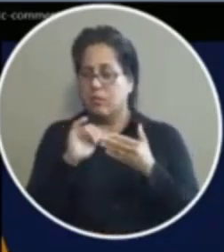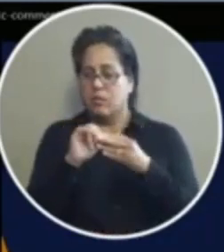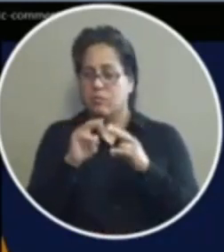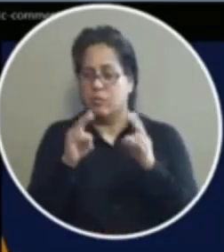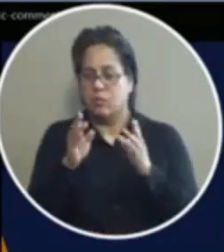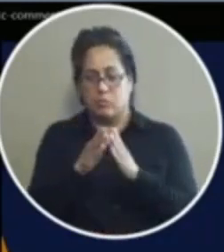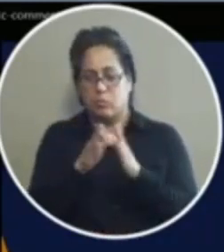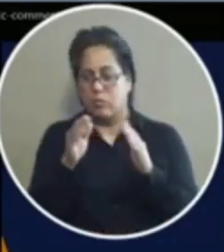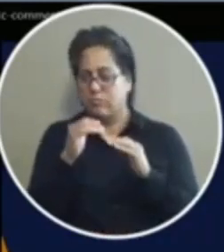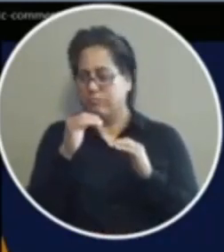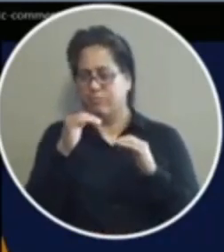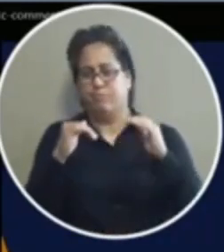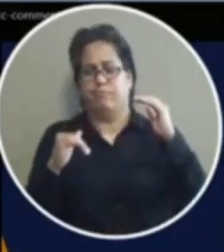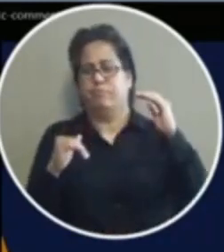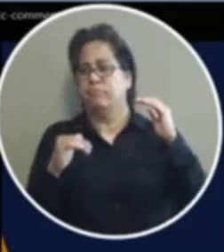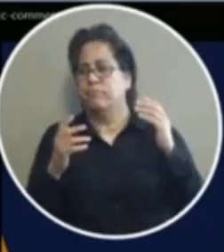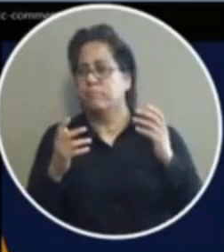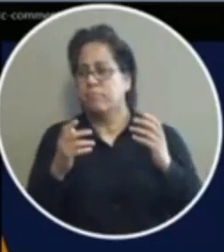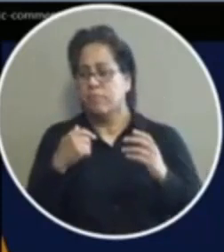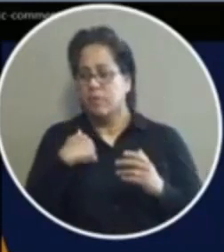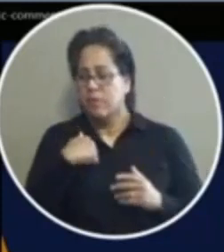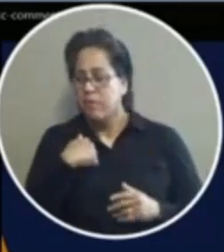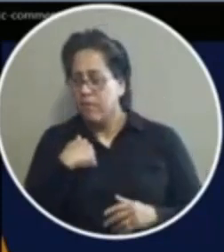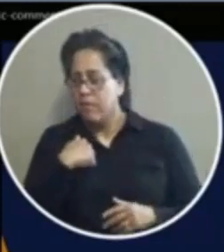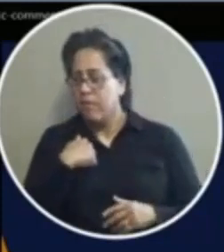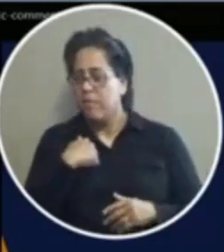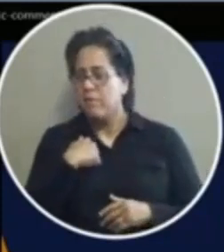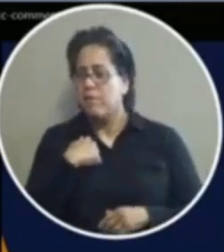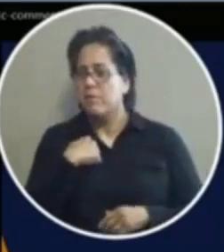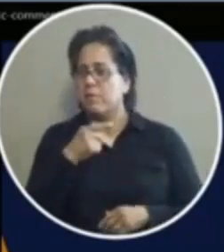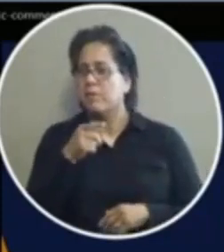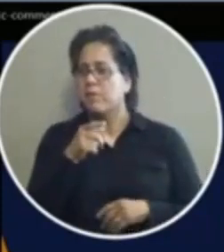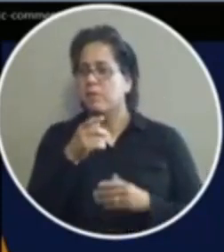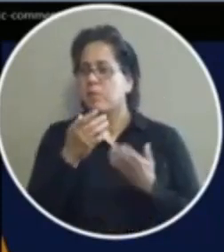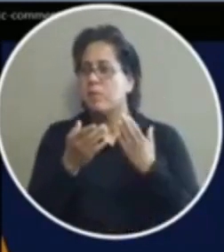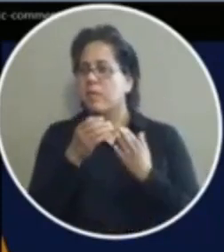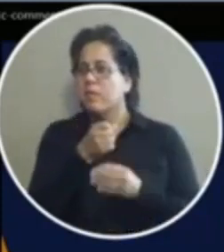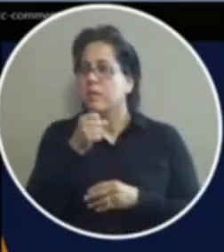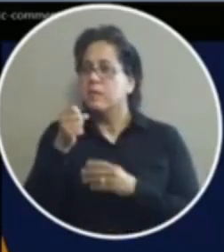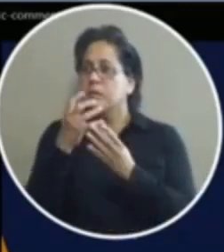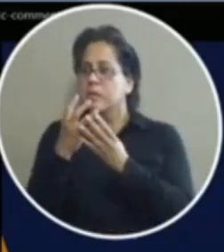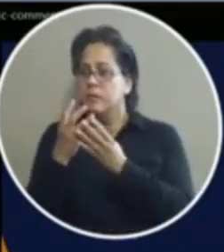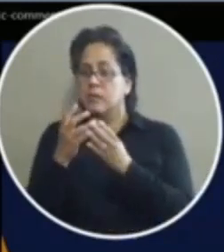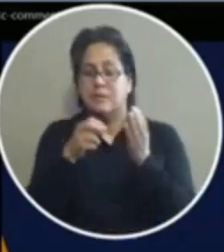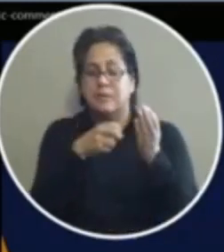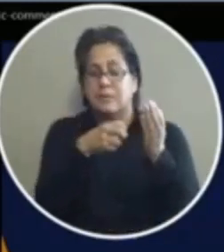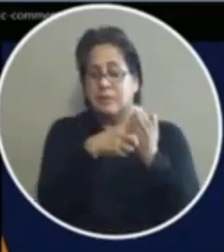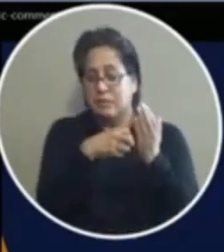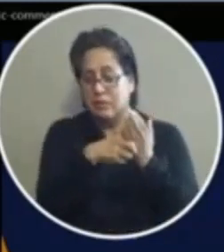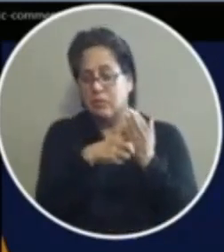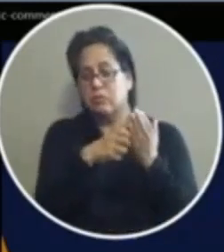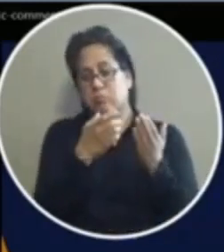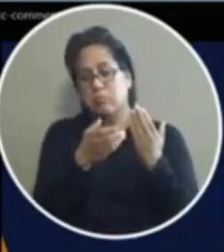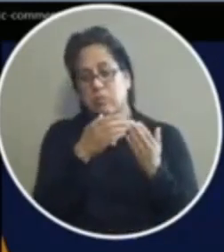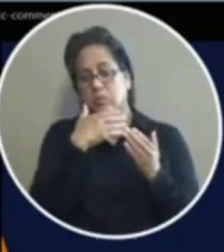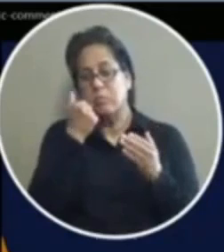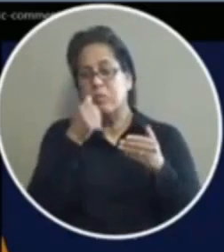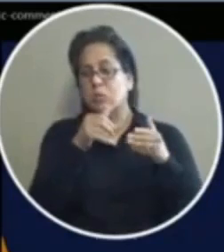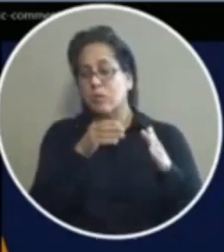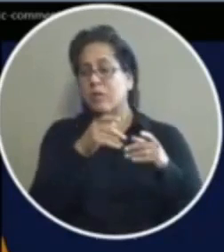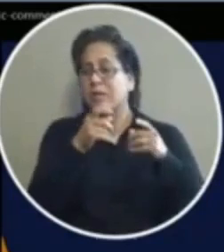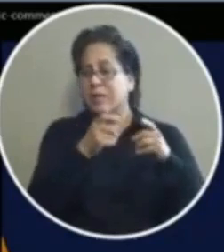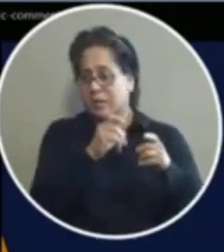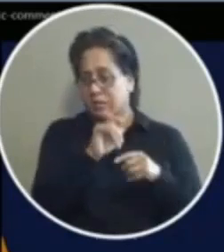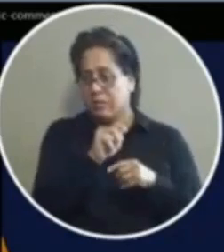i i i'm not saying that you should have thrown those folks in jail in fact i think citation probably was the best way to handle that scenario